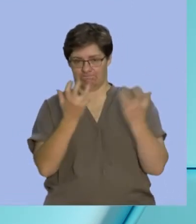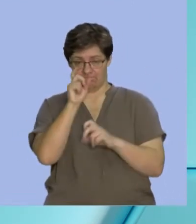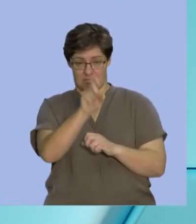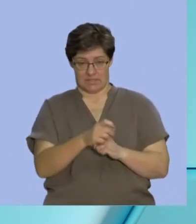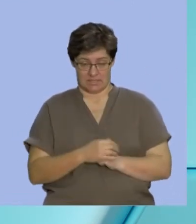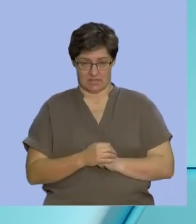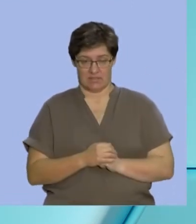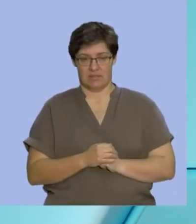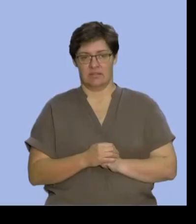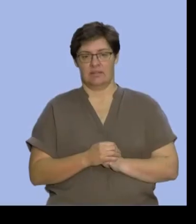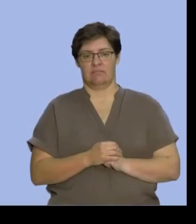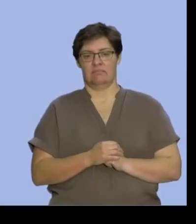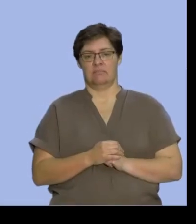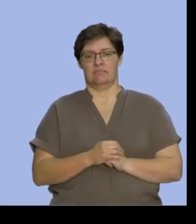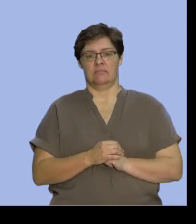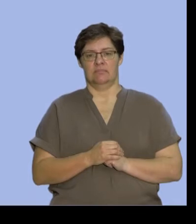with that.